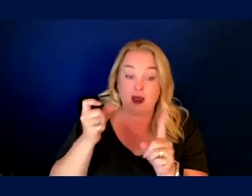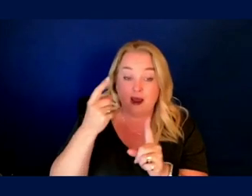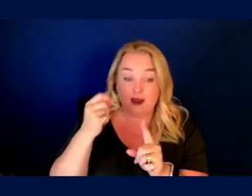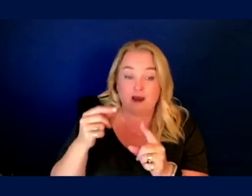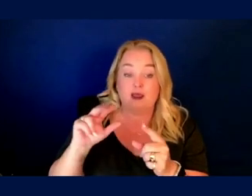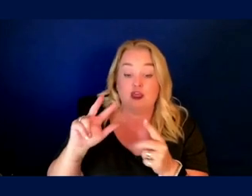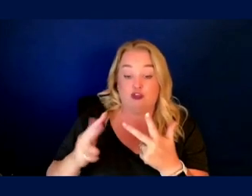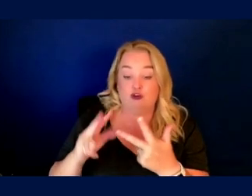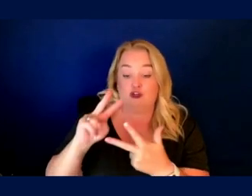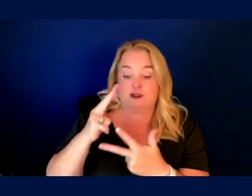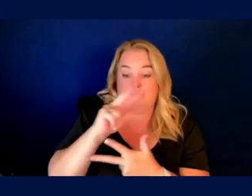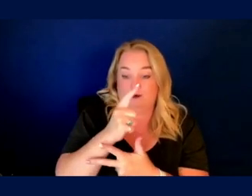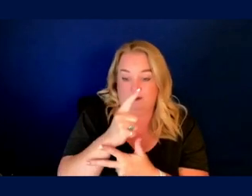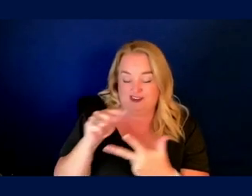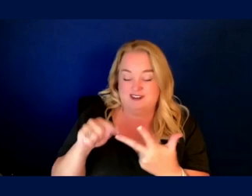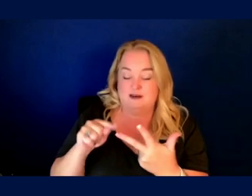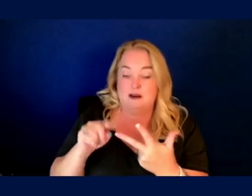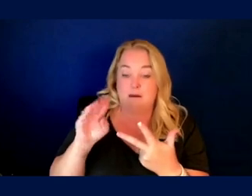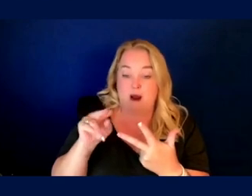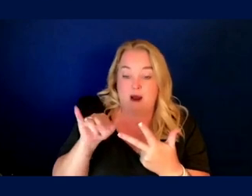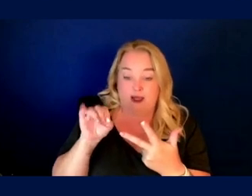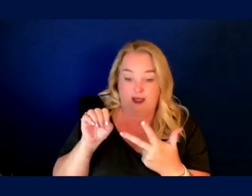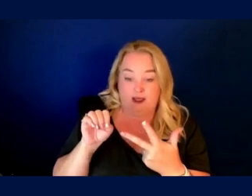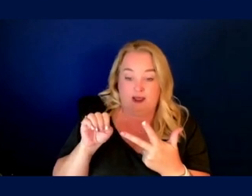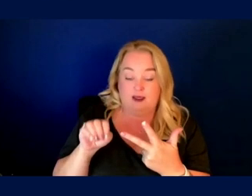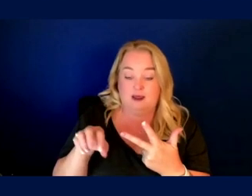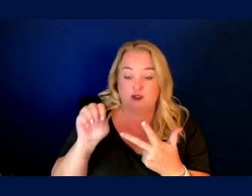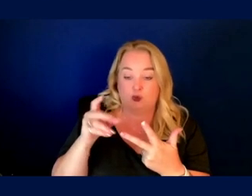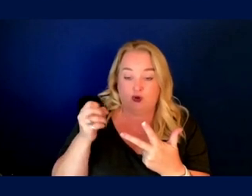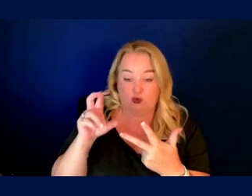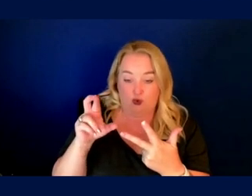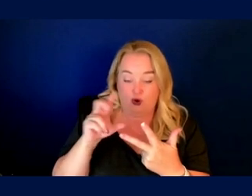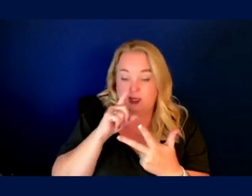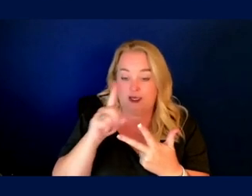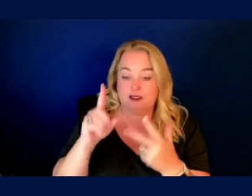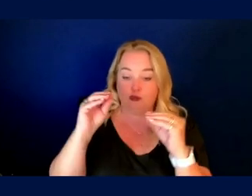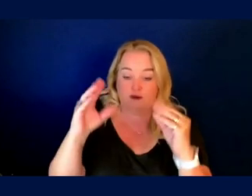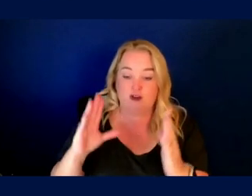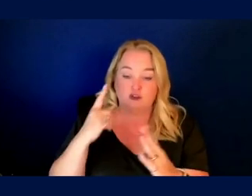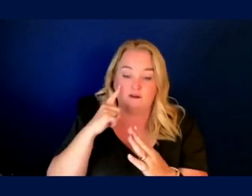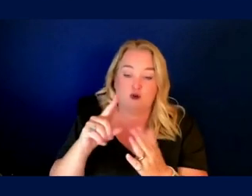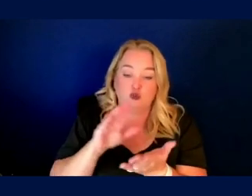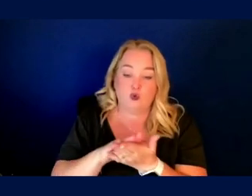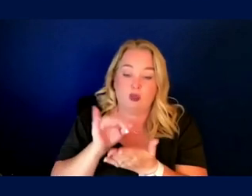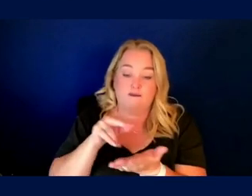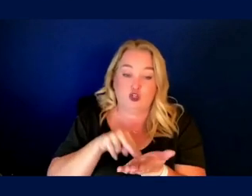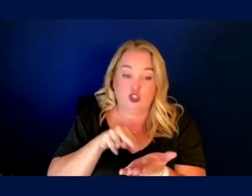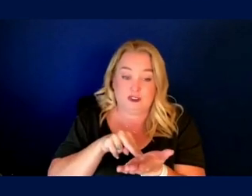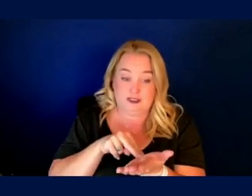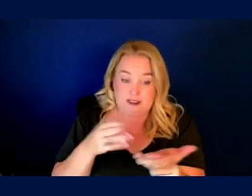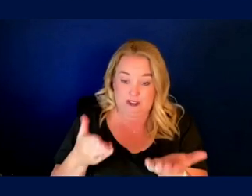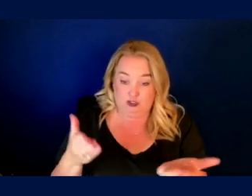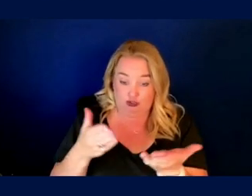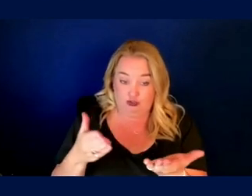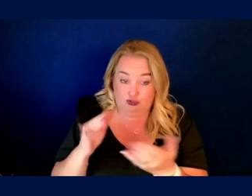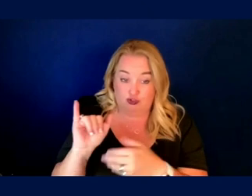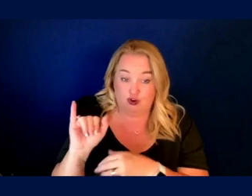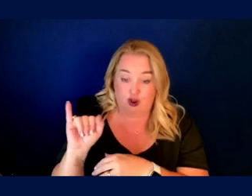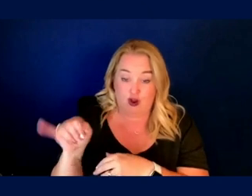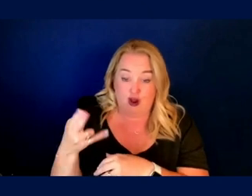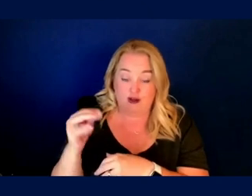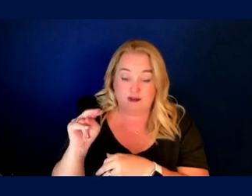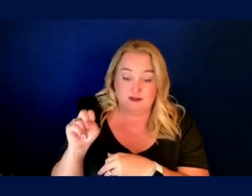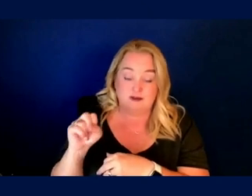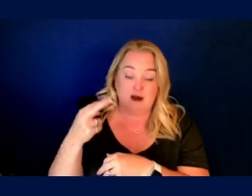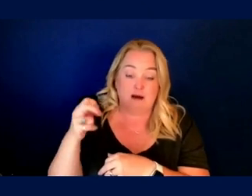reverse order, first of all, Bonnie Lynn Sweenor is an associate professor in the School of Nursing here at Johns Hopkins and the founder